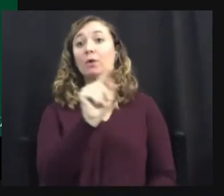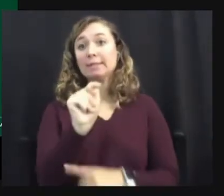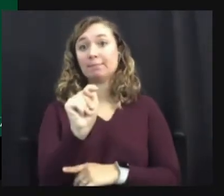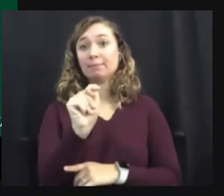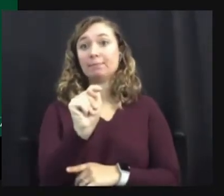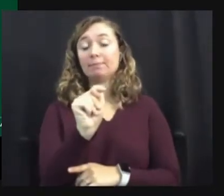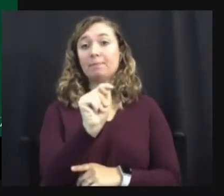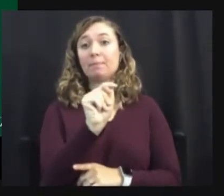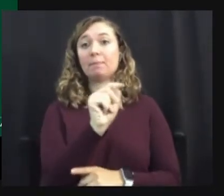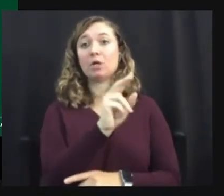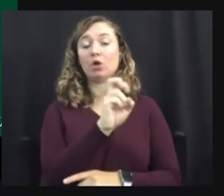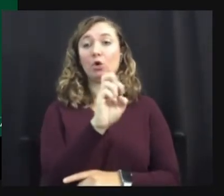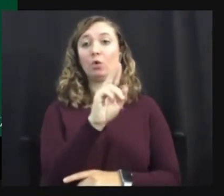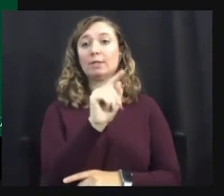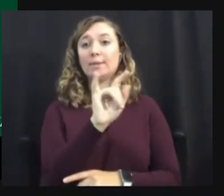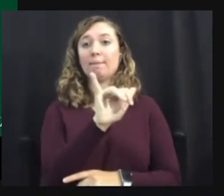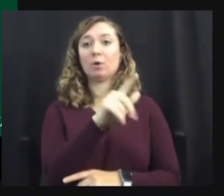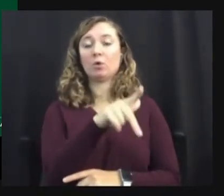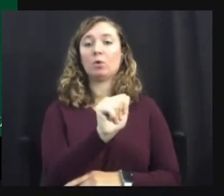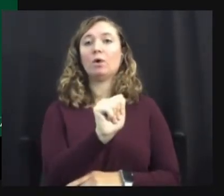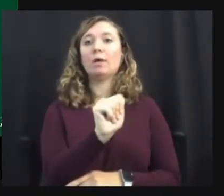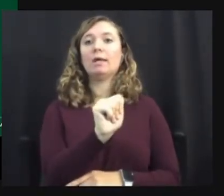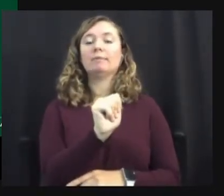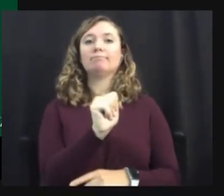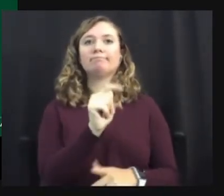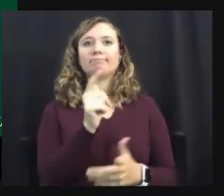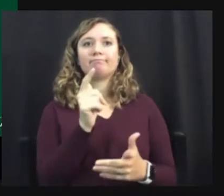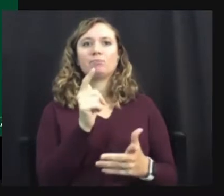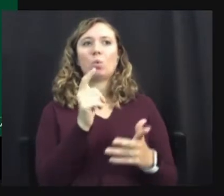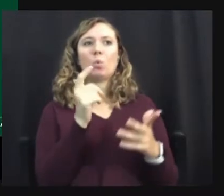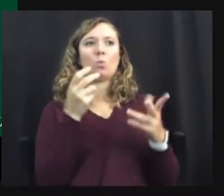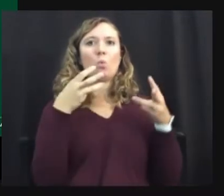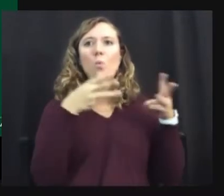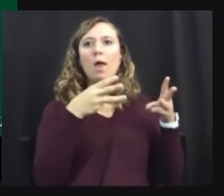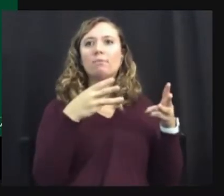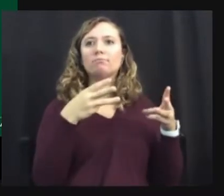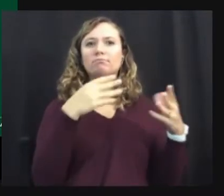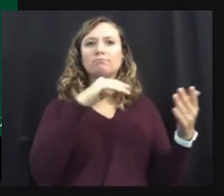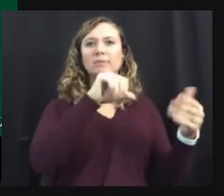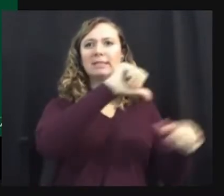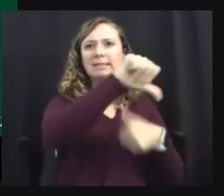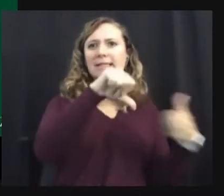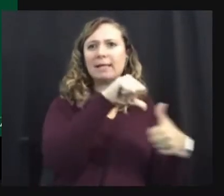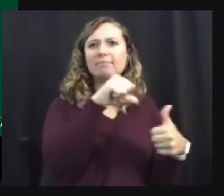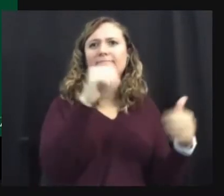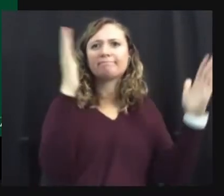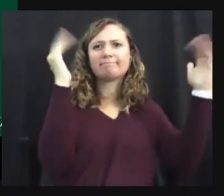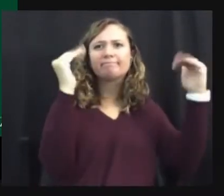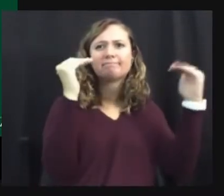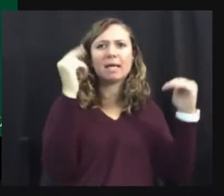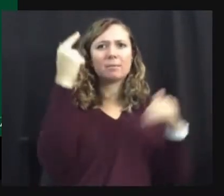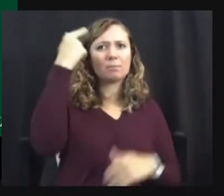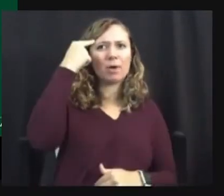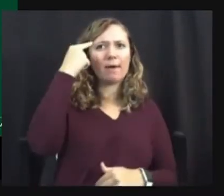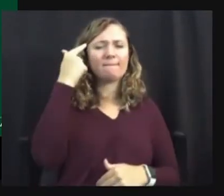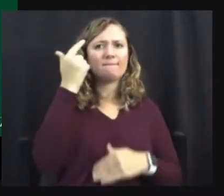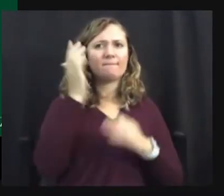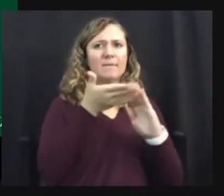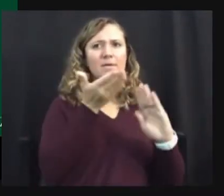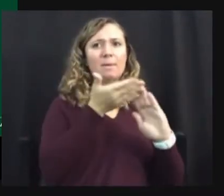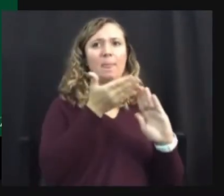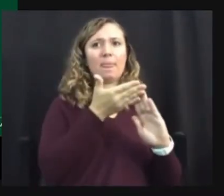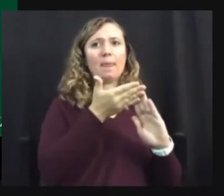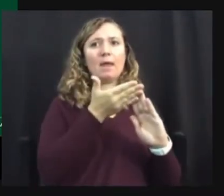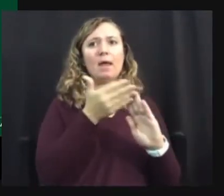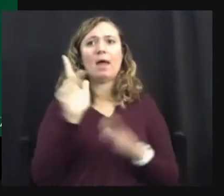fits the sort of way society expects your brain to function. Allistic is the opposite